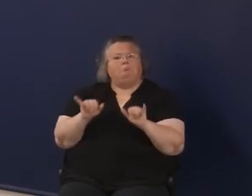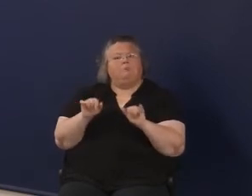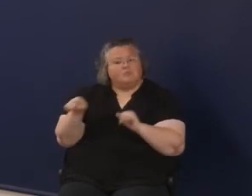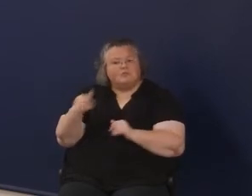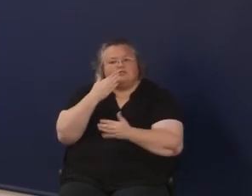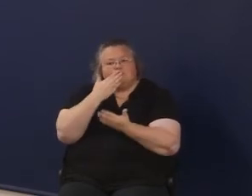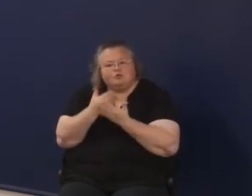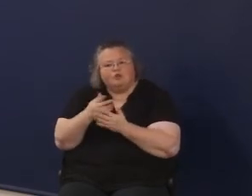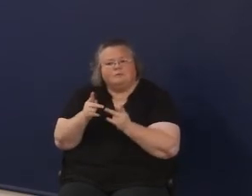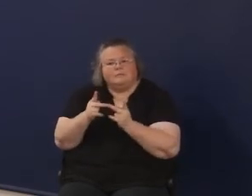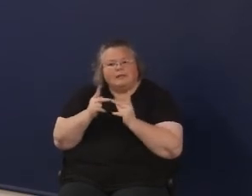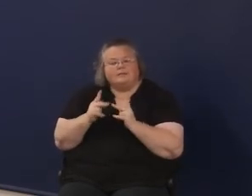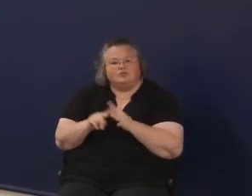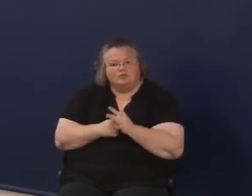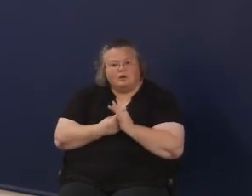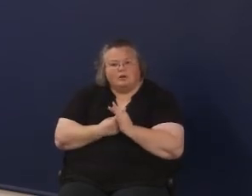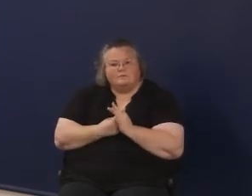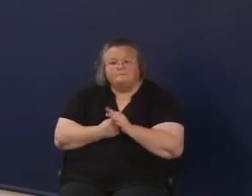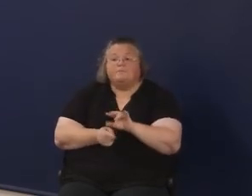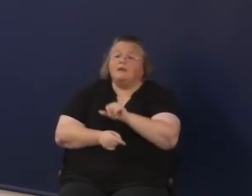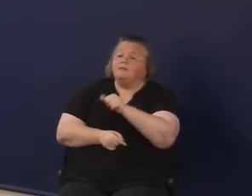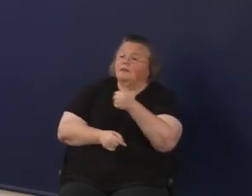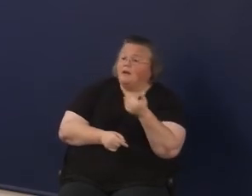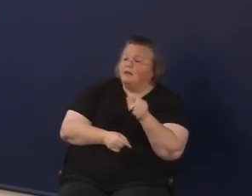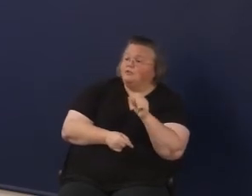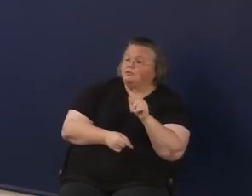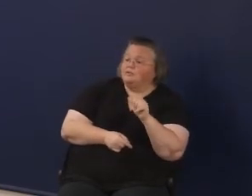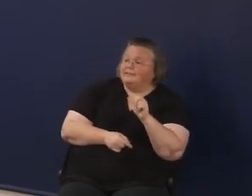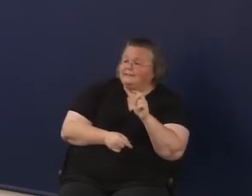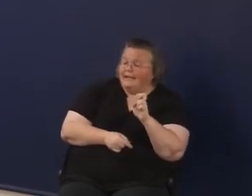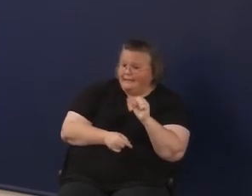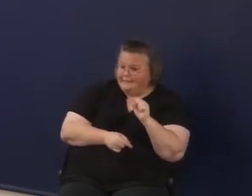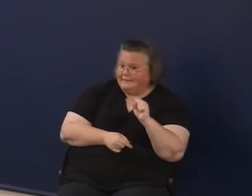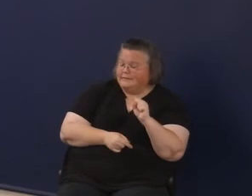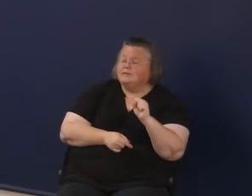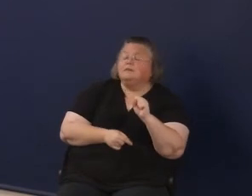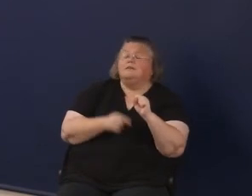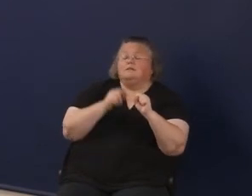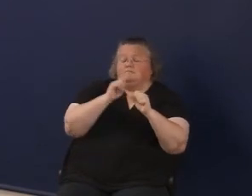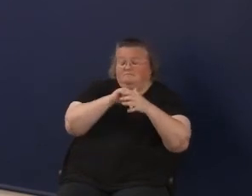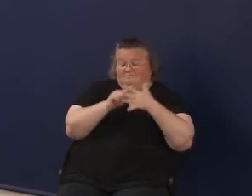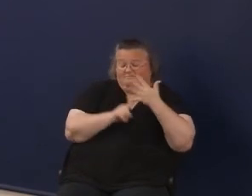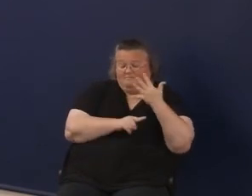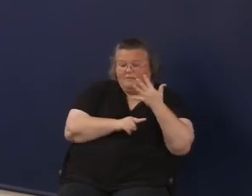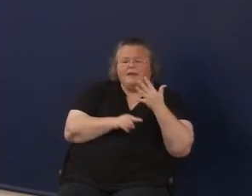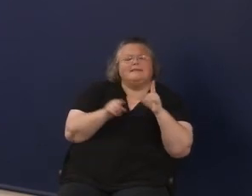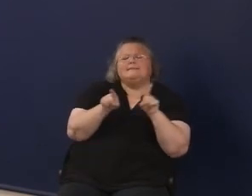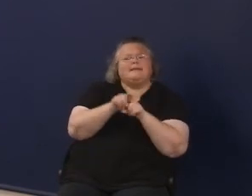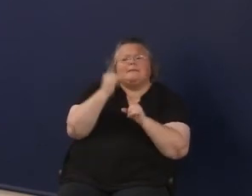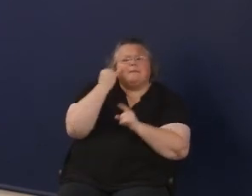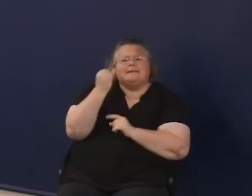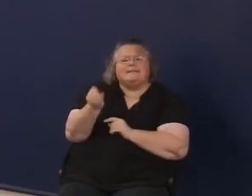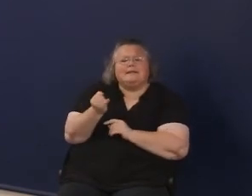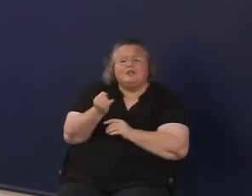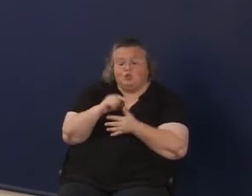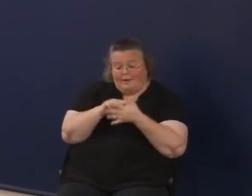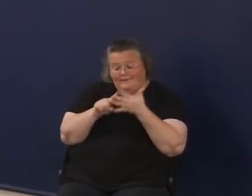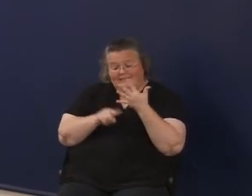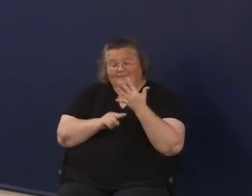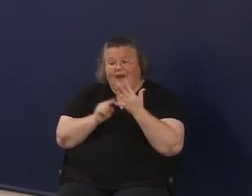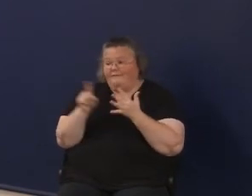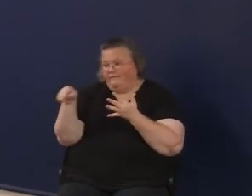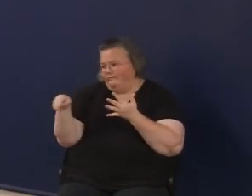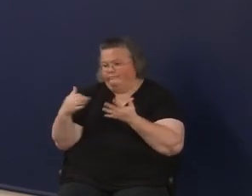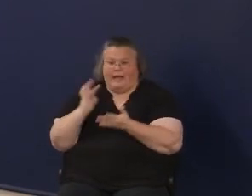start. Those other states that my friends at UK mentioned, they basically have the same idea. You take these five